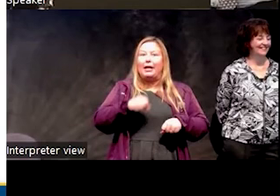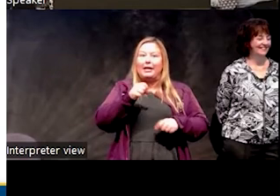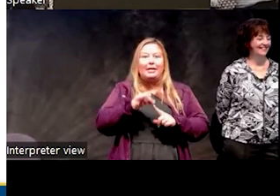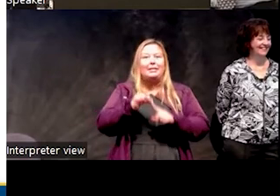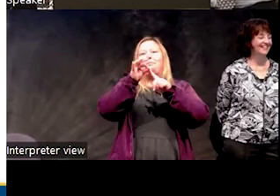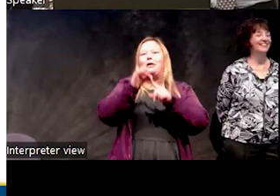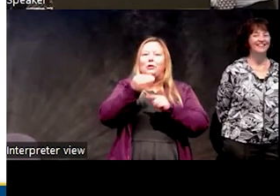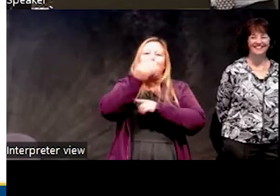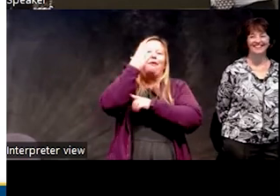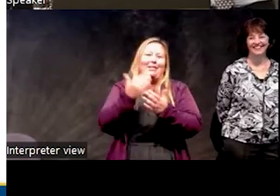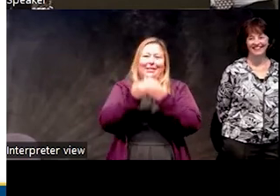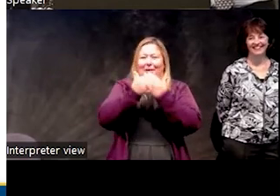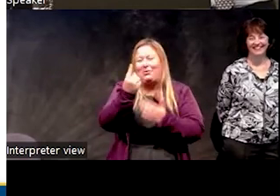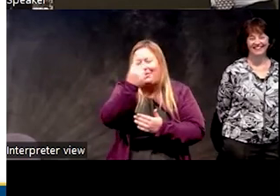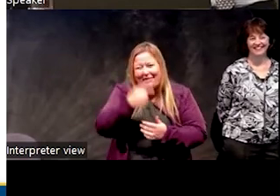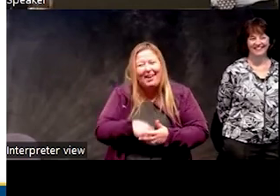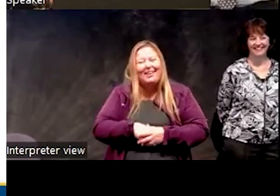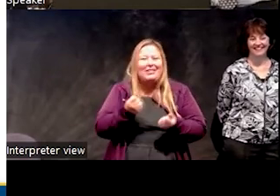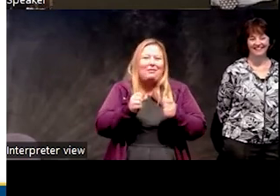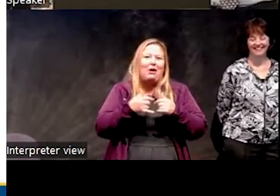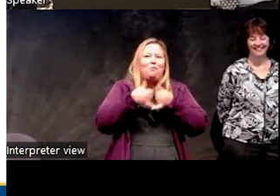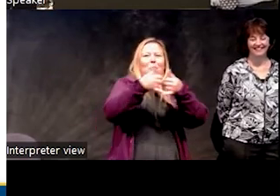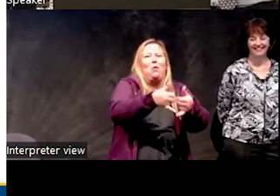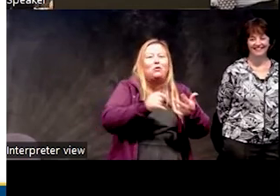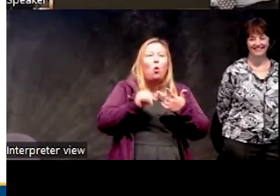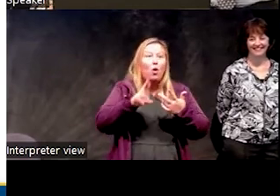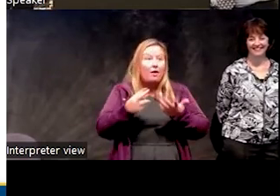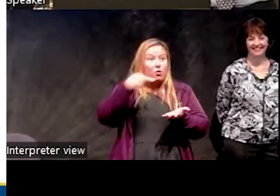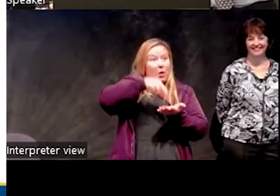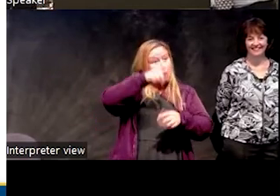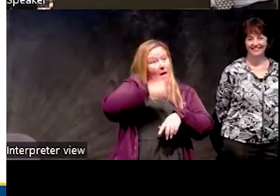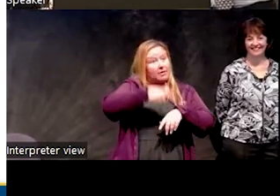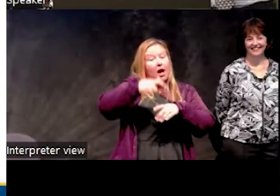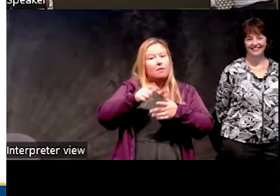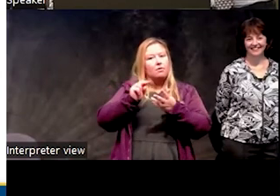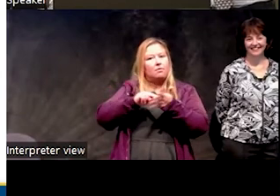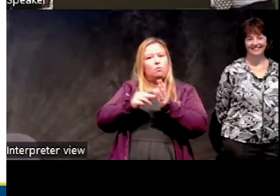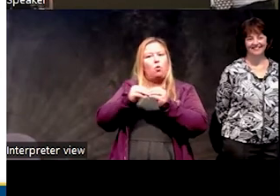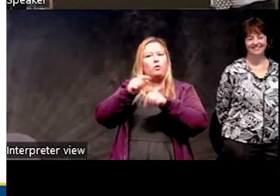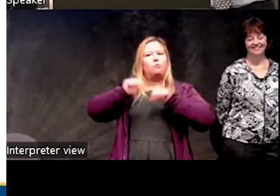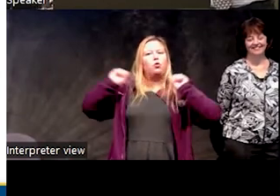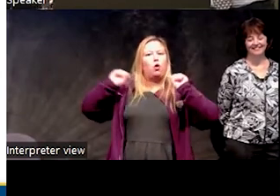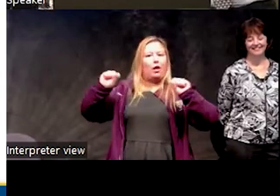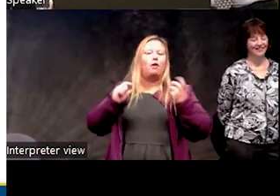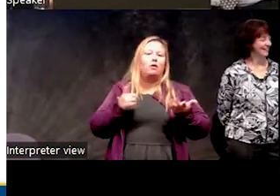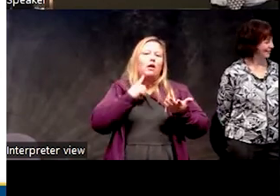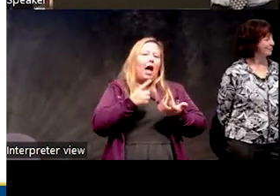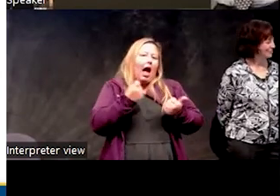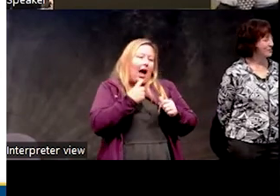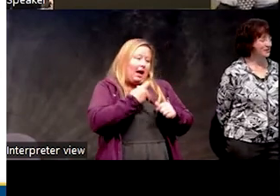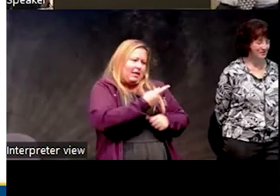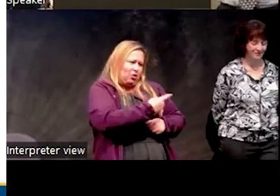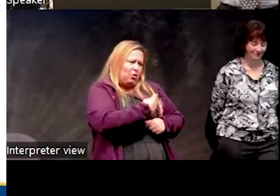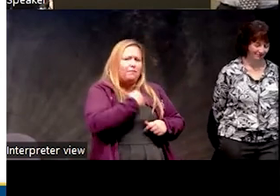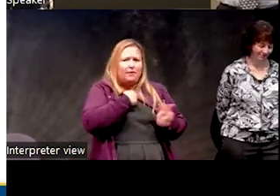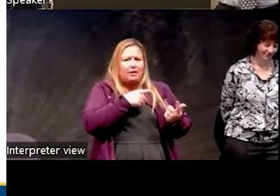breakfast sandwich, or, um, you'll have time to work out. Like, what are the persons, like, why do they, I usually let the patient, I think both of us, you